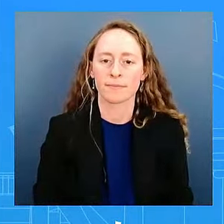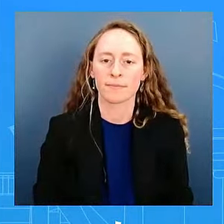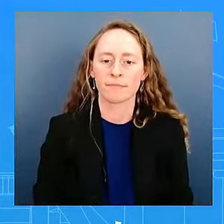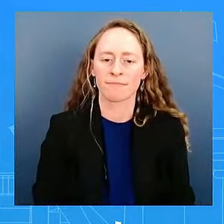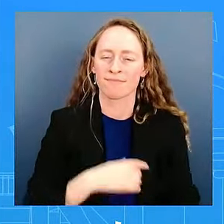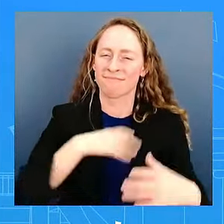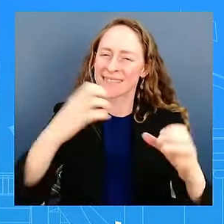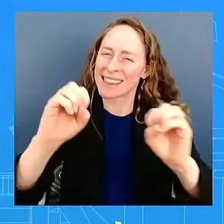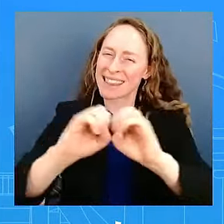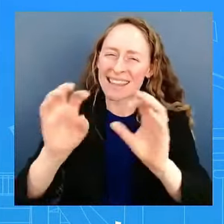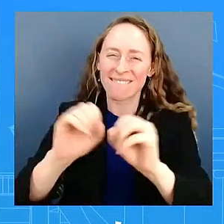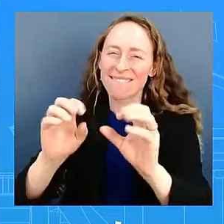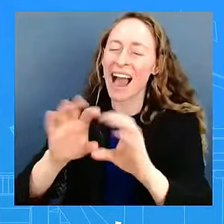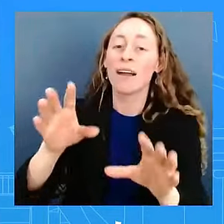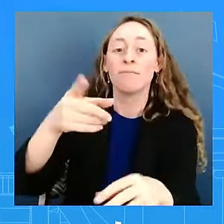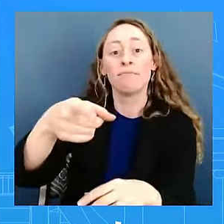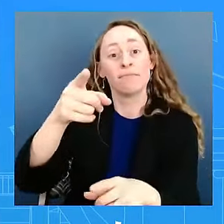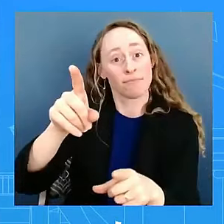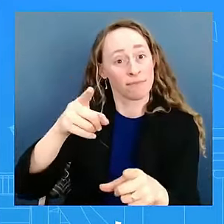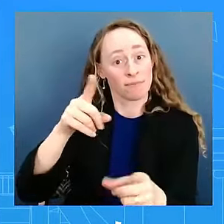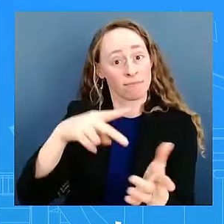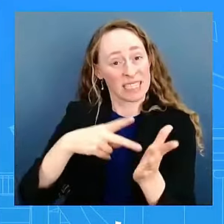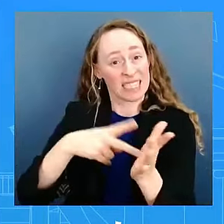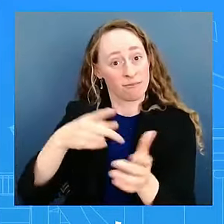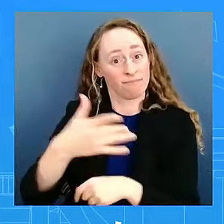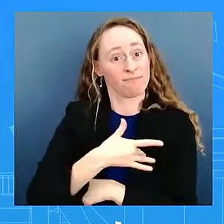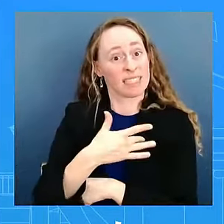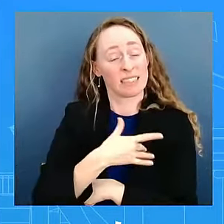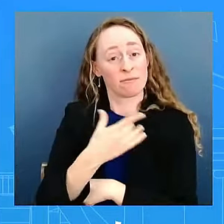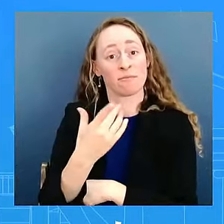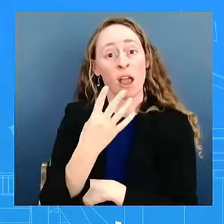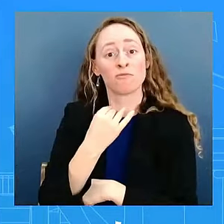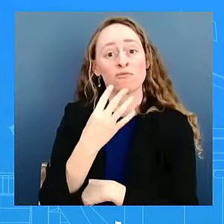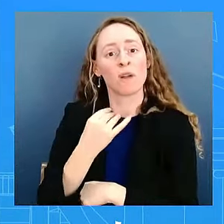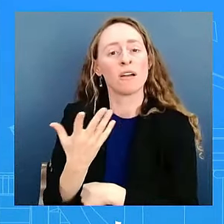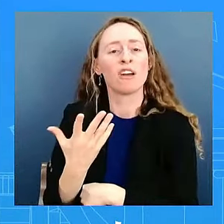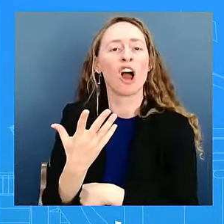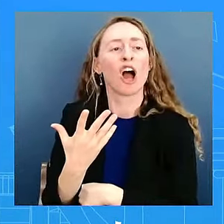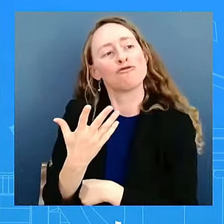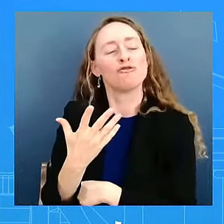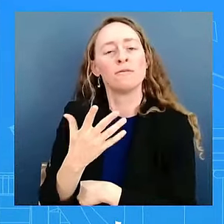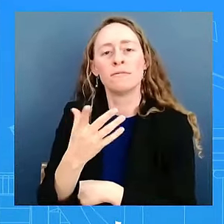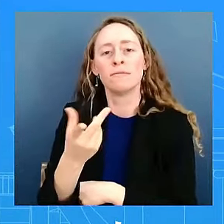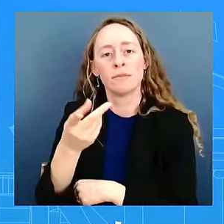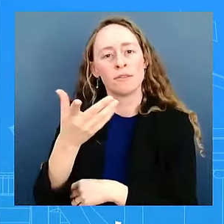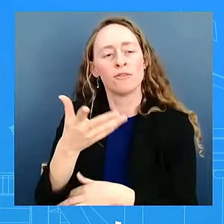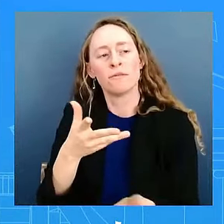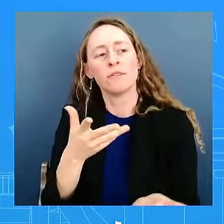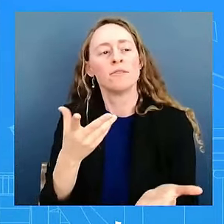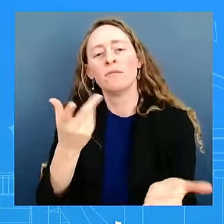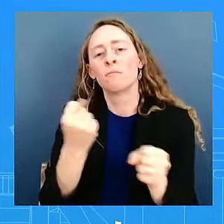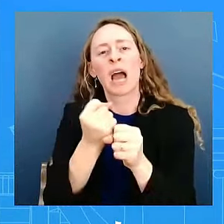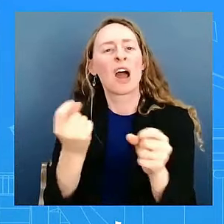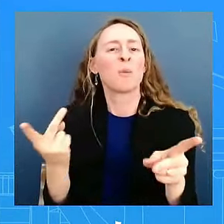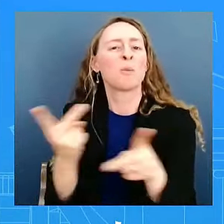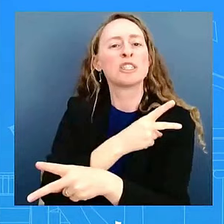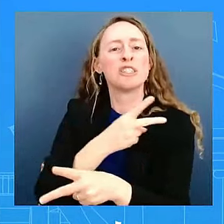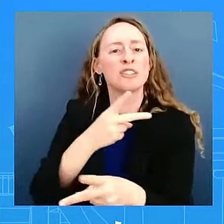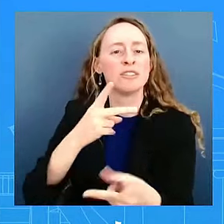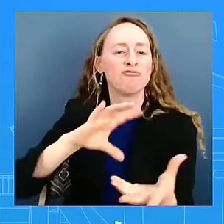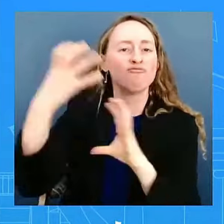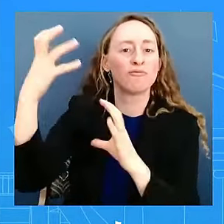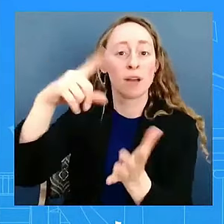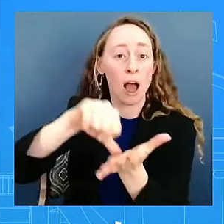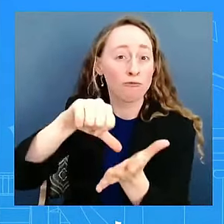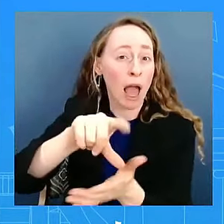provocative, justified? As I said earlier, I'm not in a position to verify the accounts. Thank you,